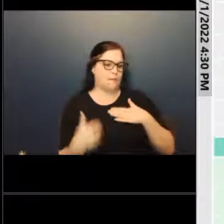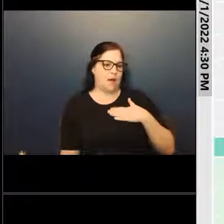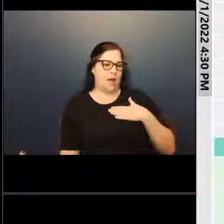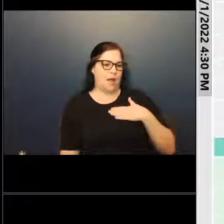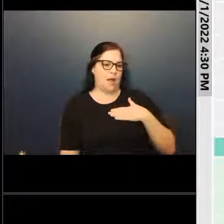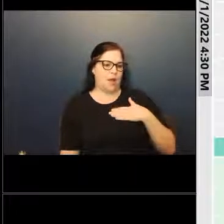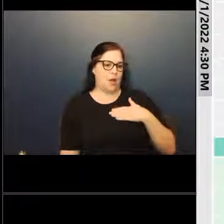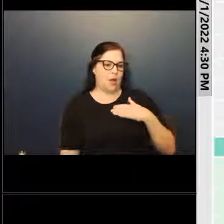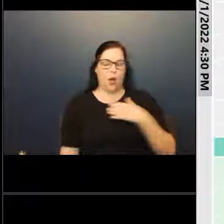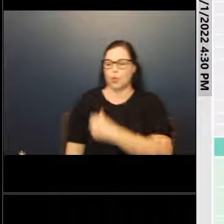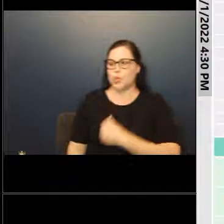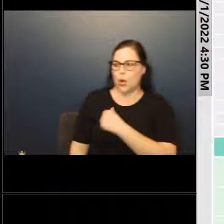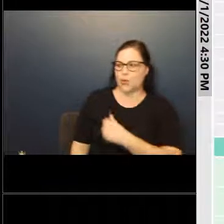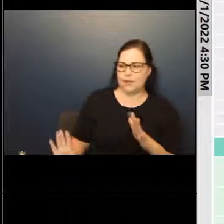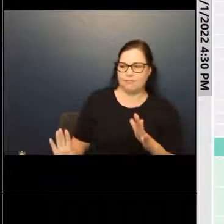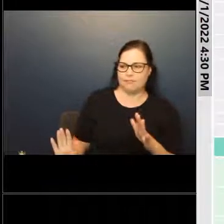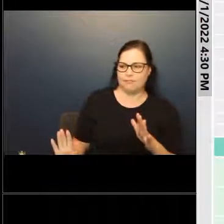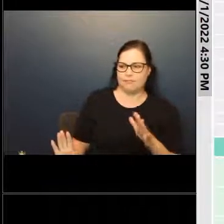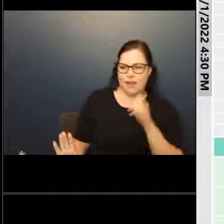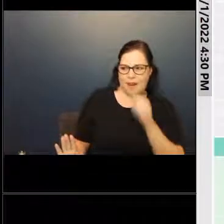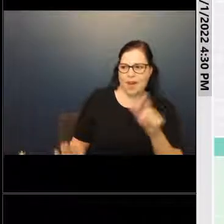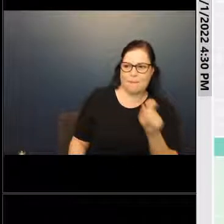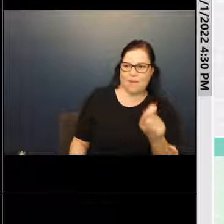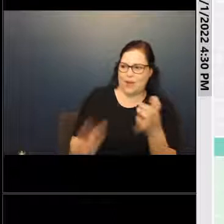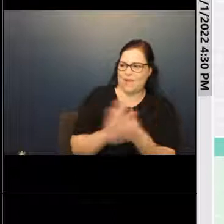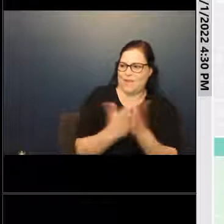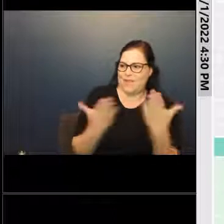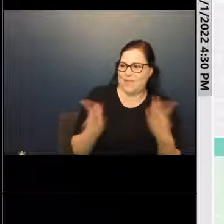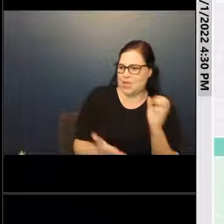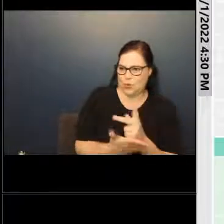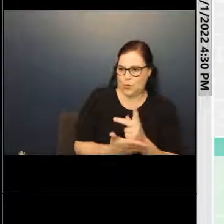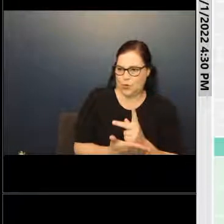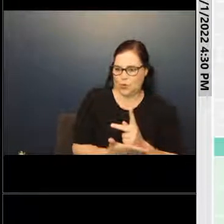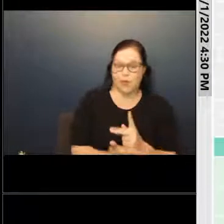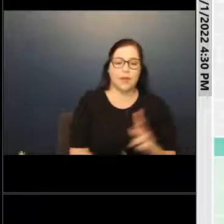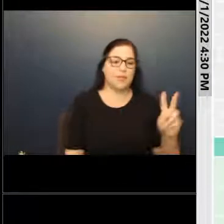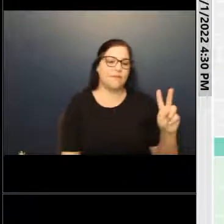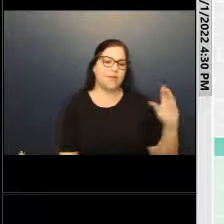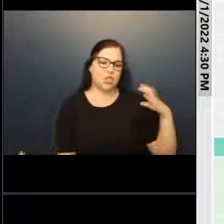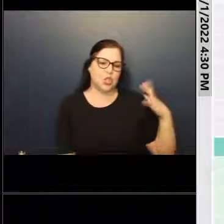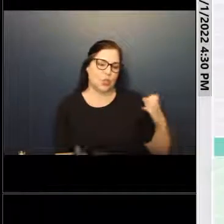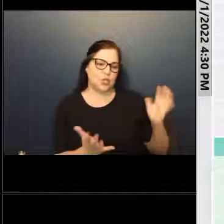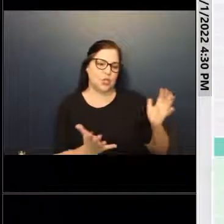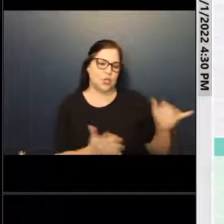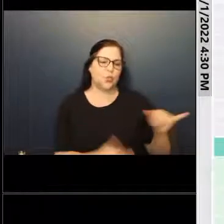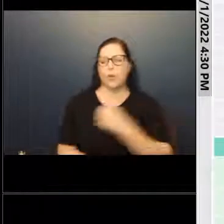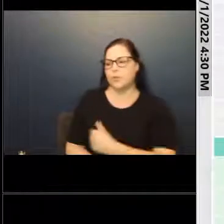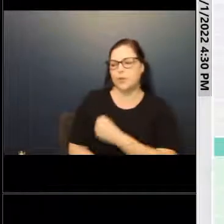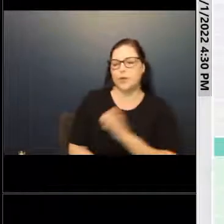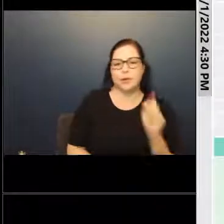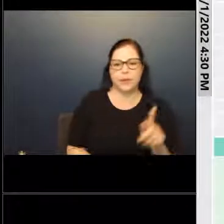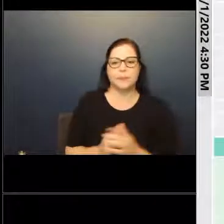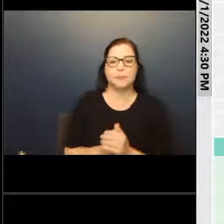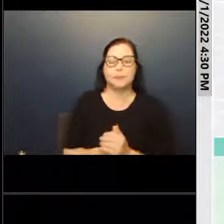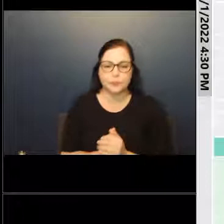Oh, sorry. Sorry. It's not a done deal just yet. And so I have the vice chair that would like to speak. Sorry, guys. Okay.